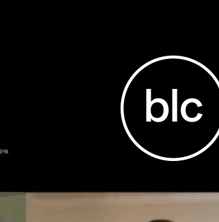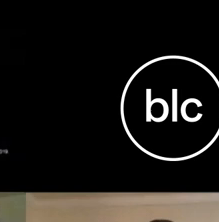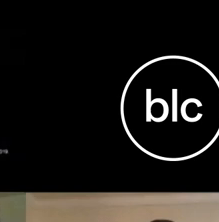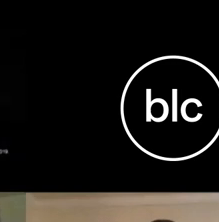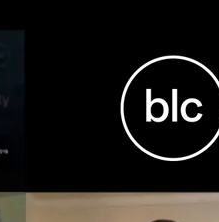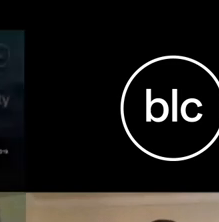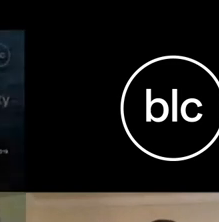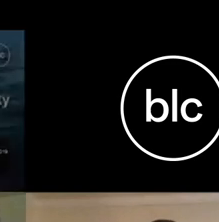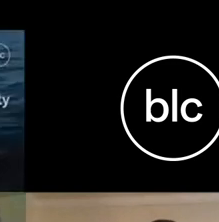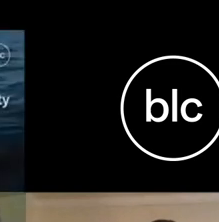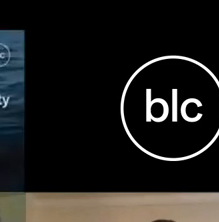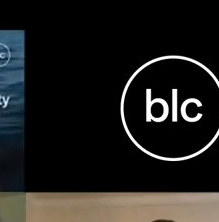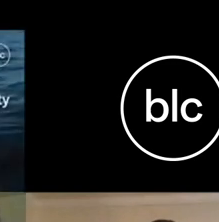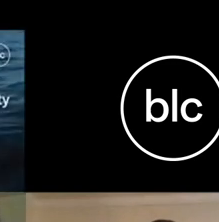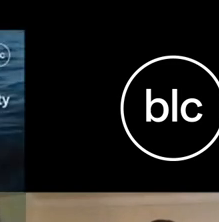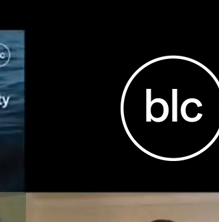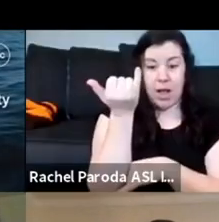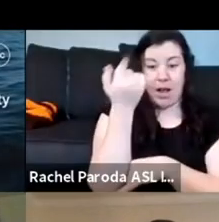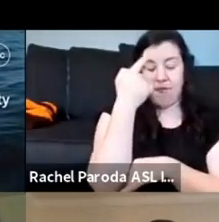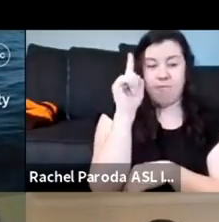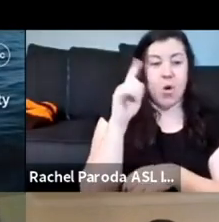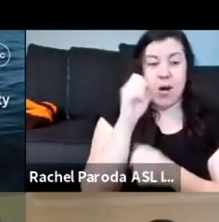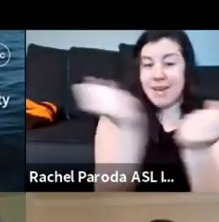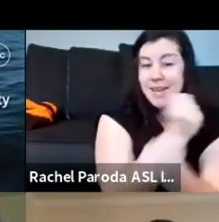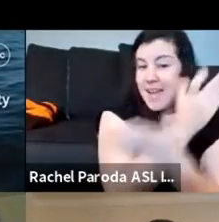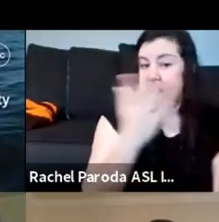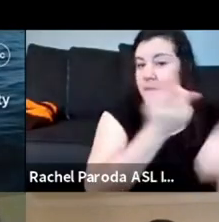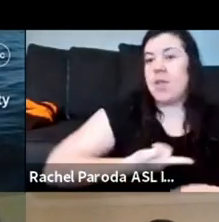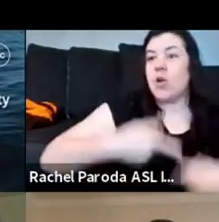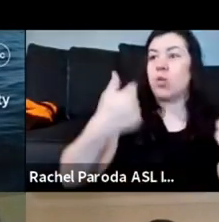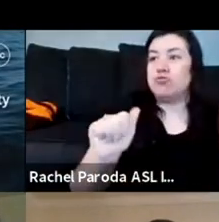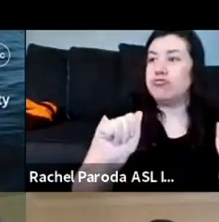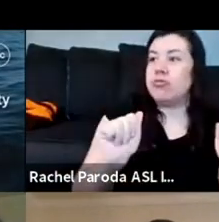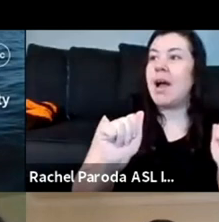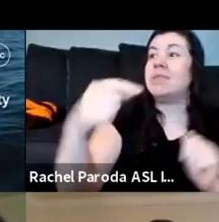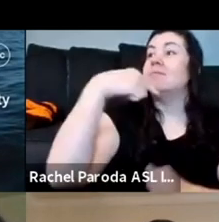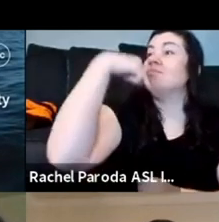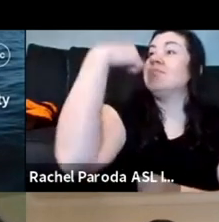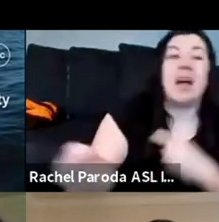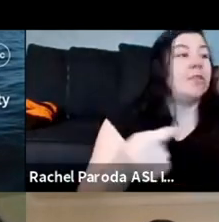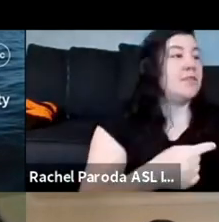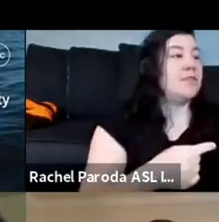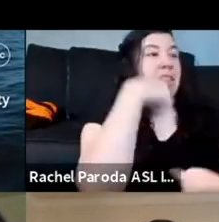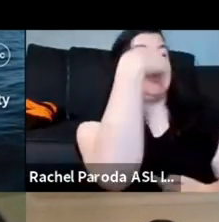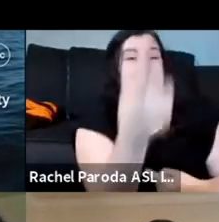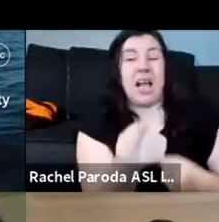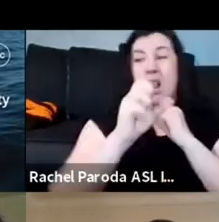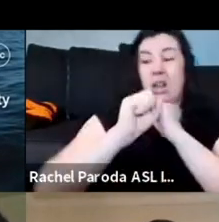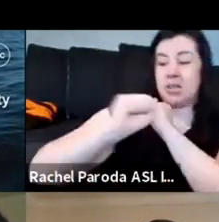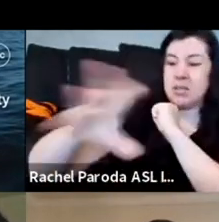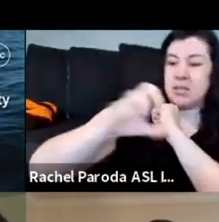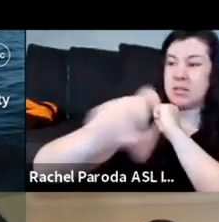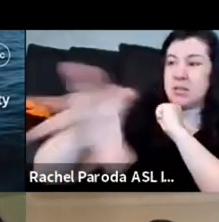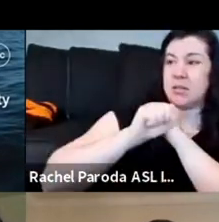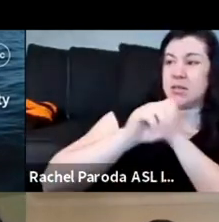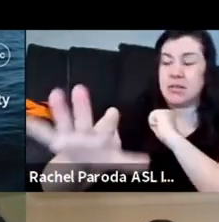because I was like, for all this time that we've called this out and for all the inequities that you're still suffering from you will take the propaganda it